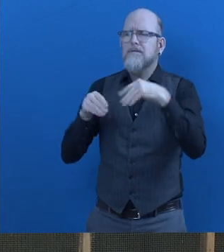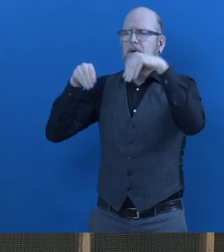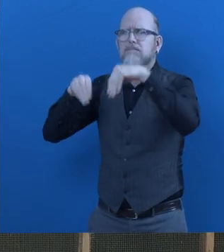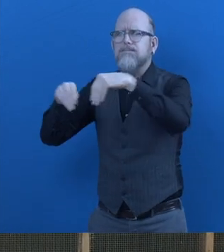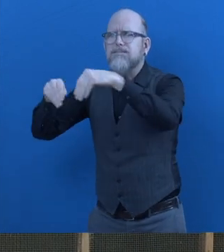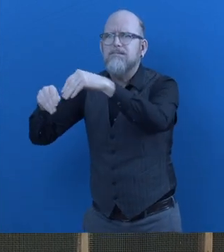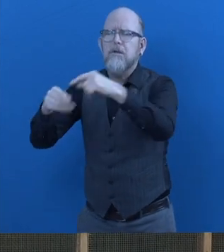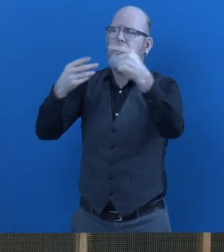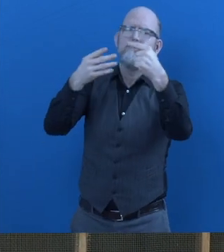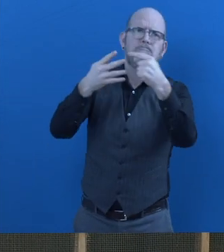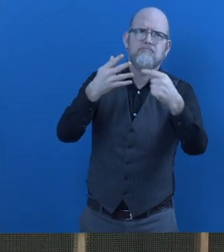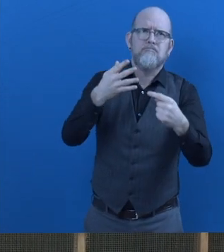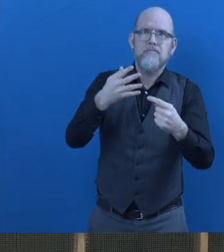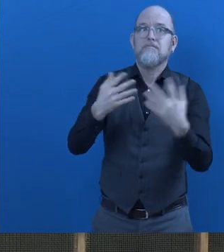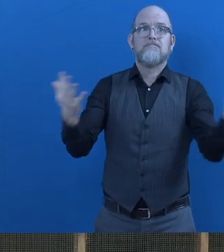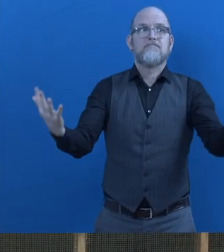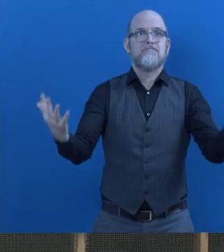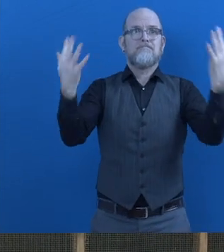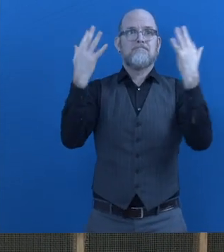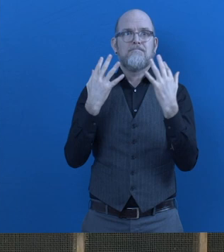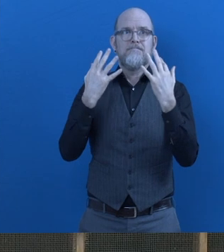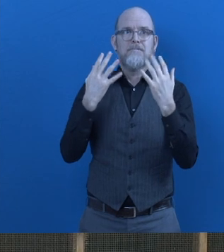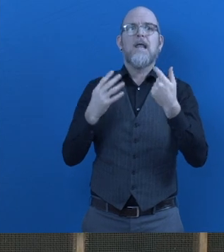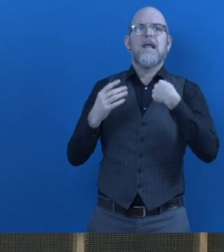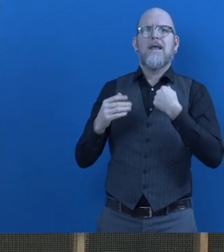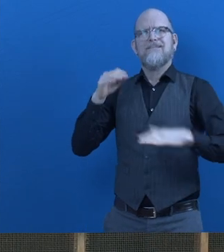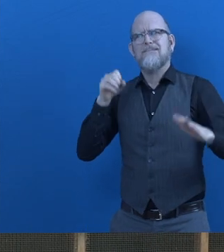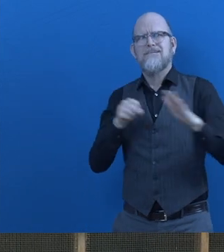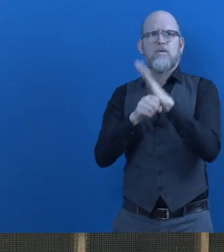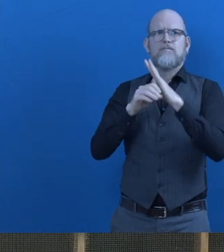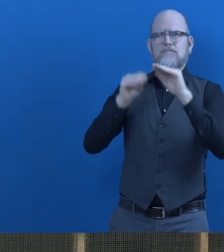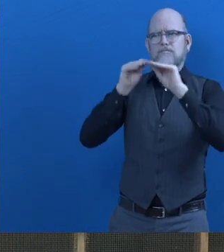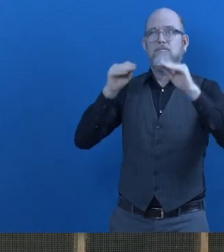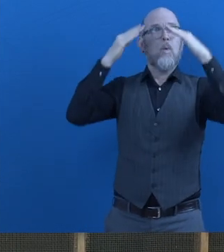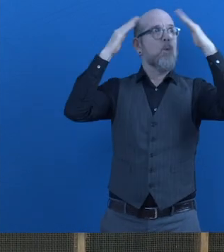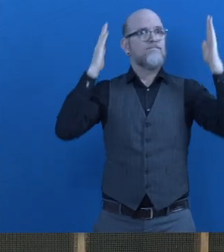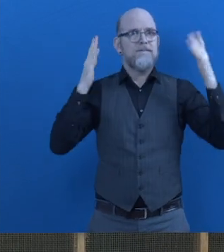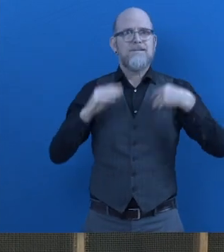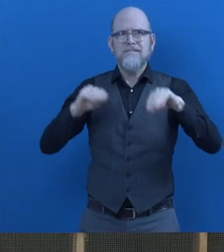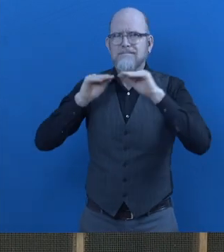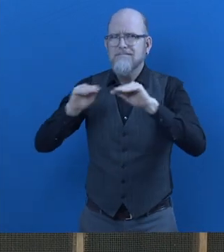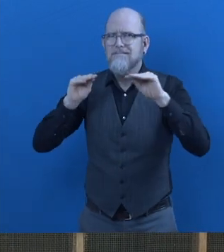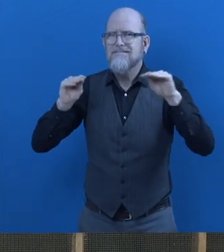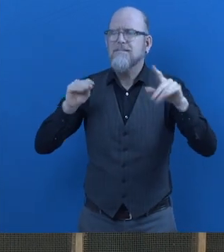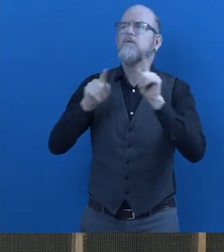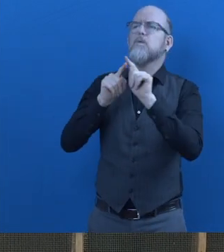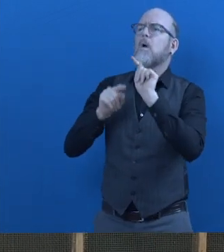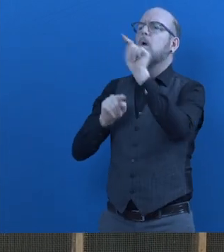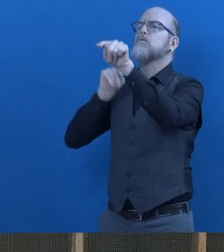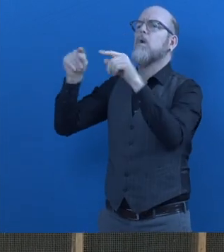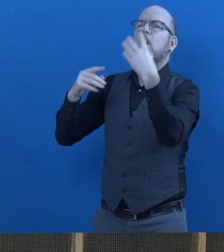the off farm sector they are fully trained they got the training in-house training as well as the field based training